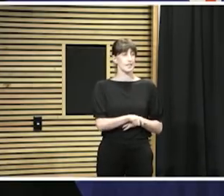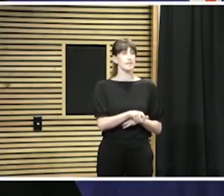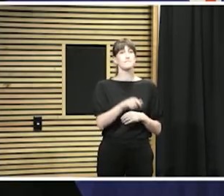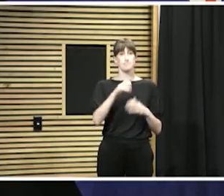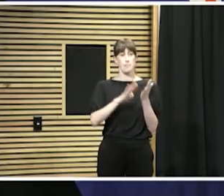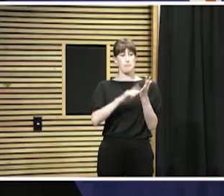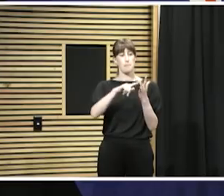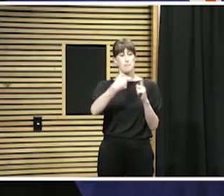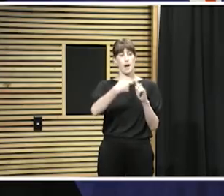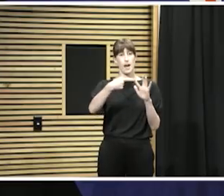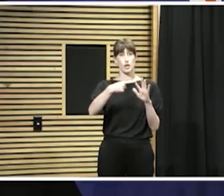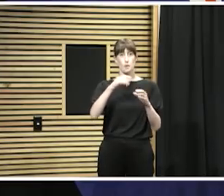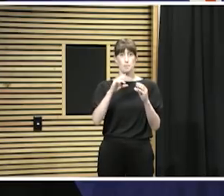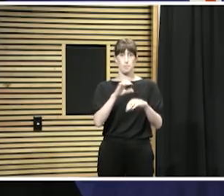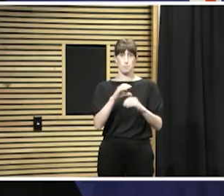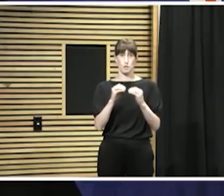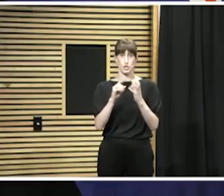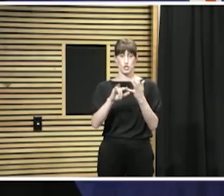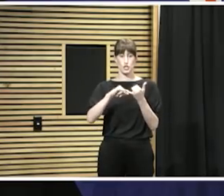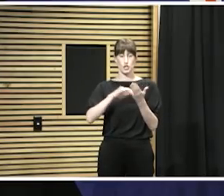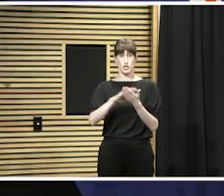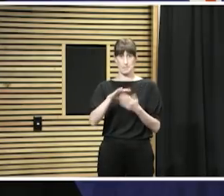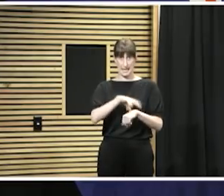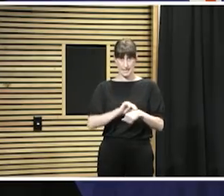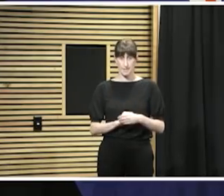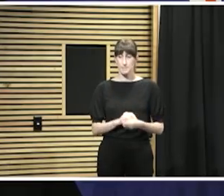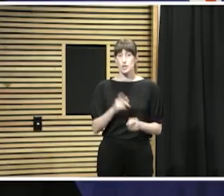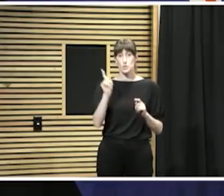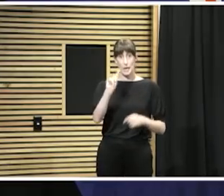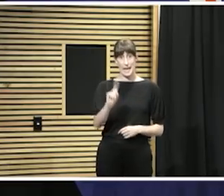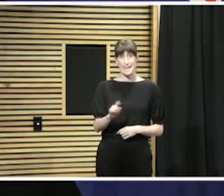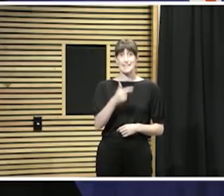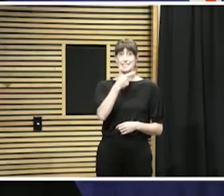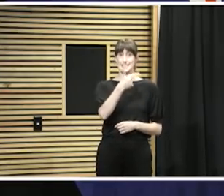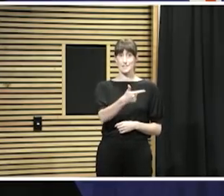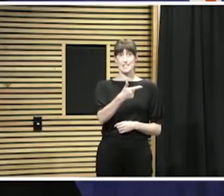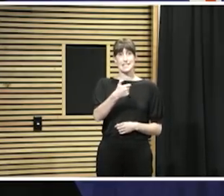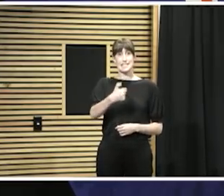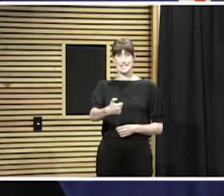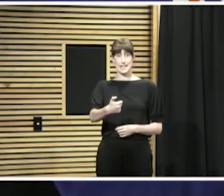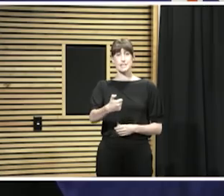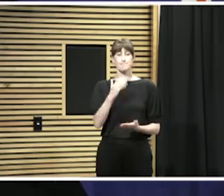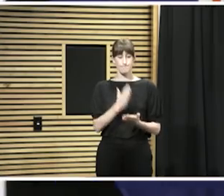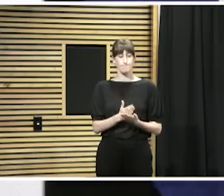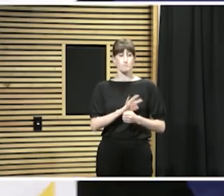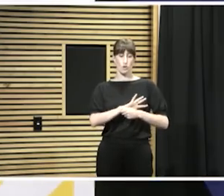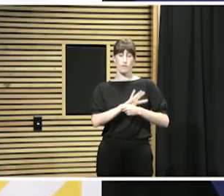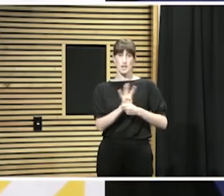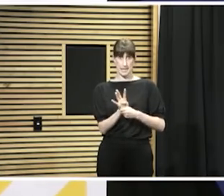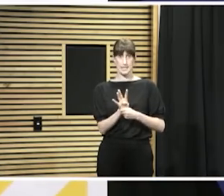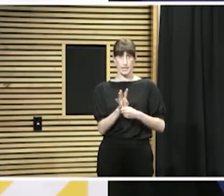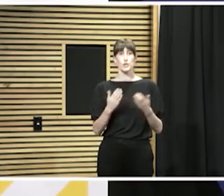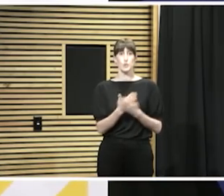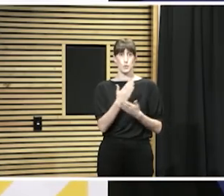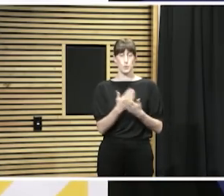So today there are 76 new confirmed cases of COVID-19 in New Zealand. One of our formerly